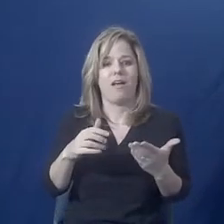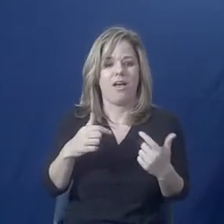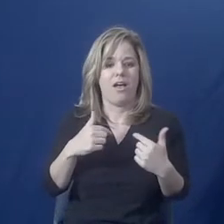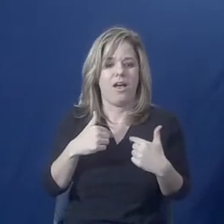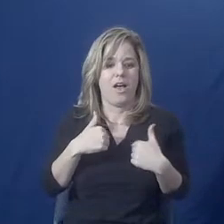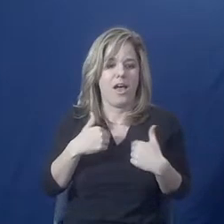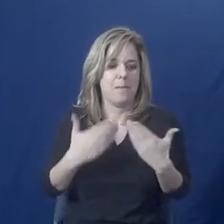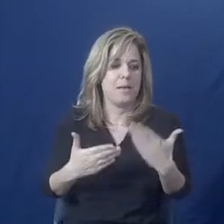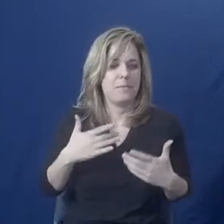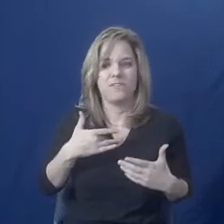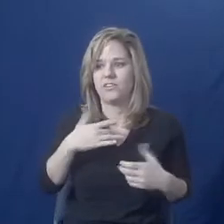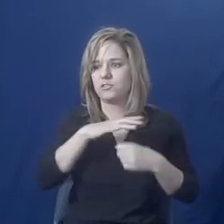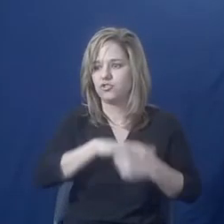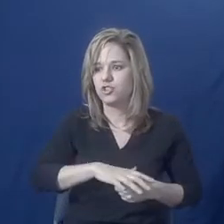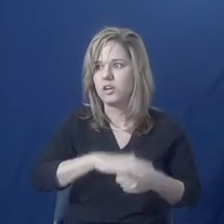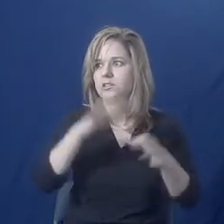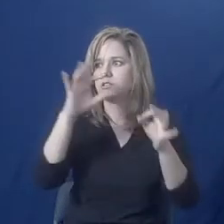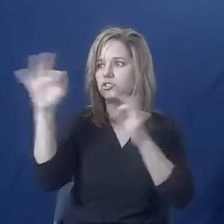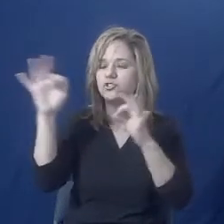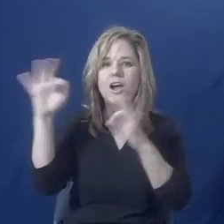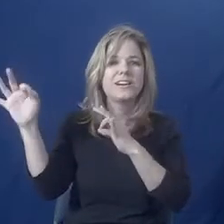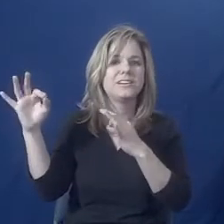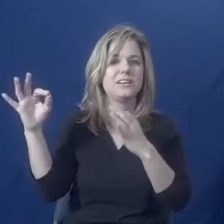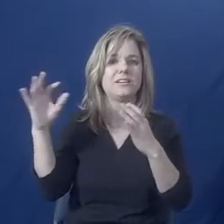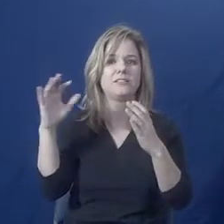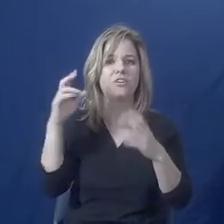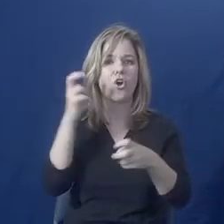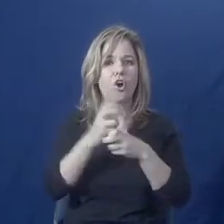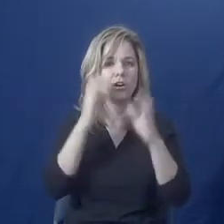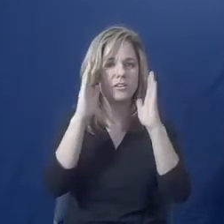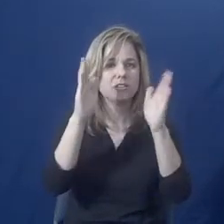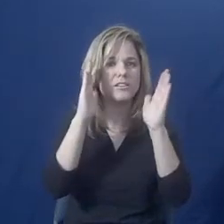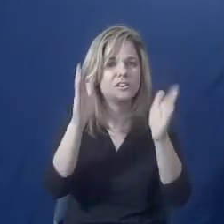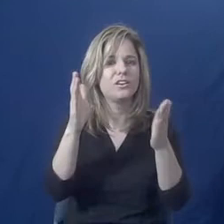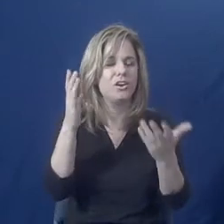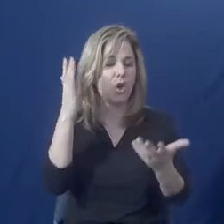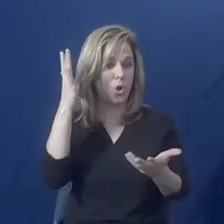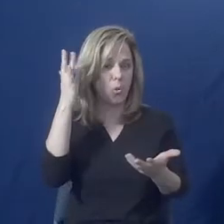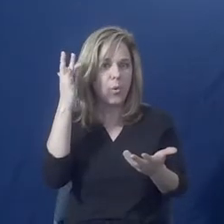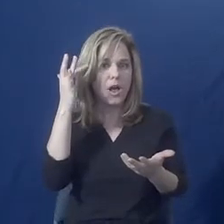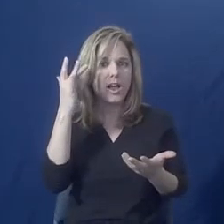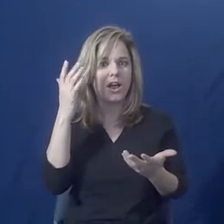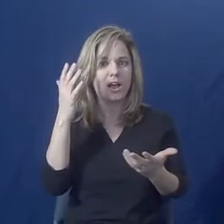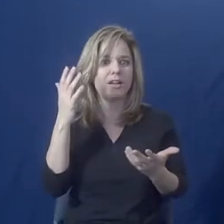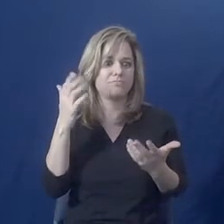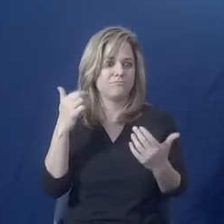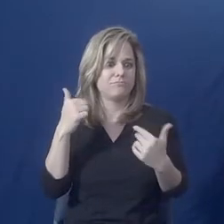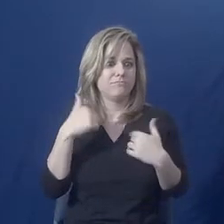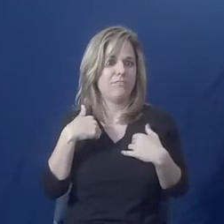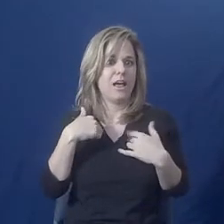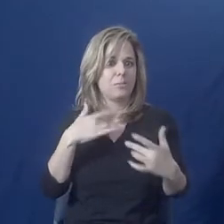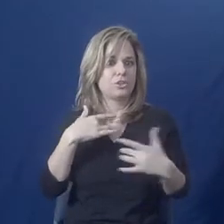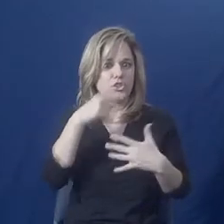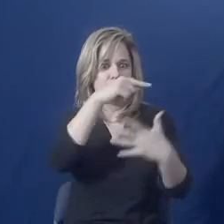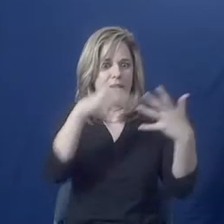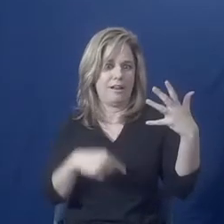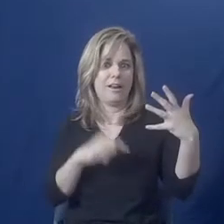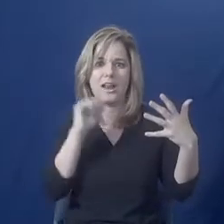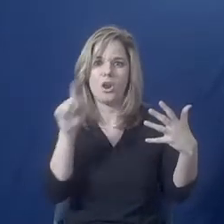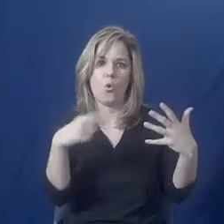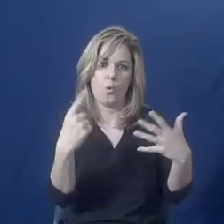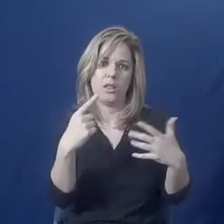be distracted. I have other things that might be on my mind. And so